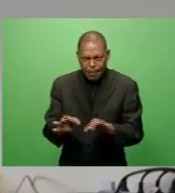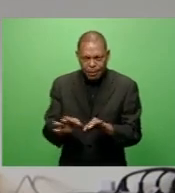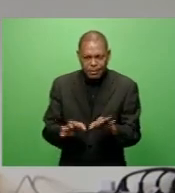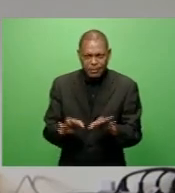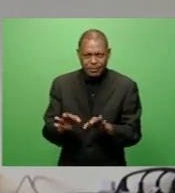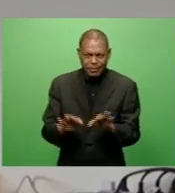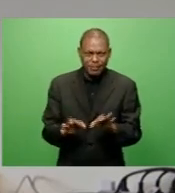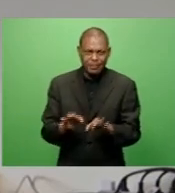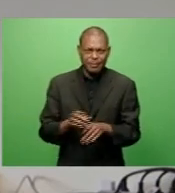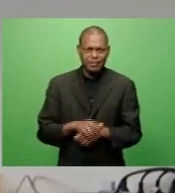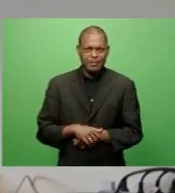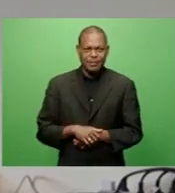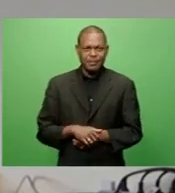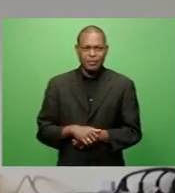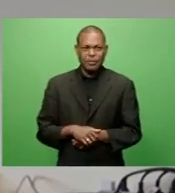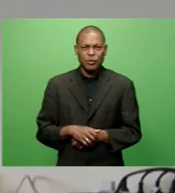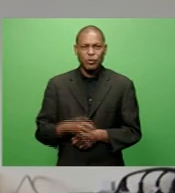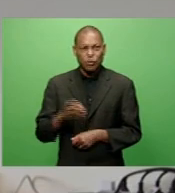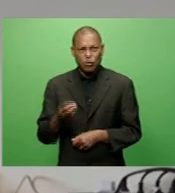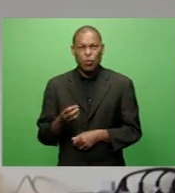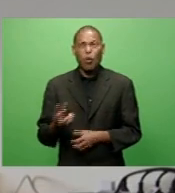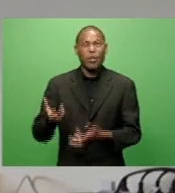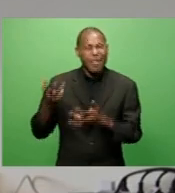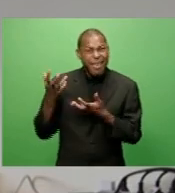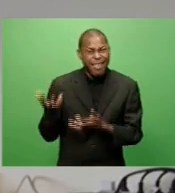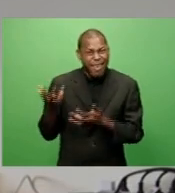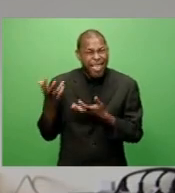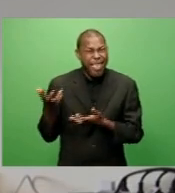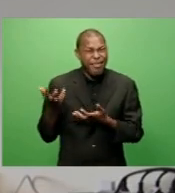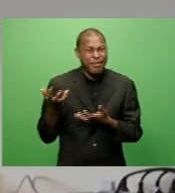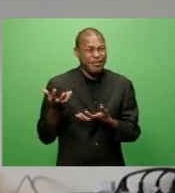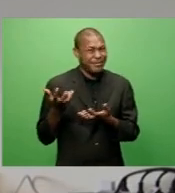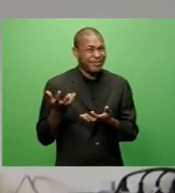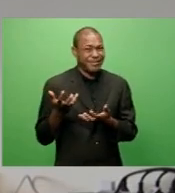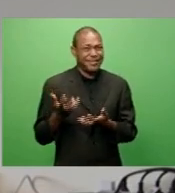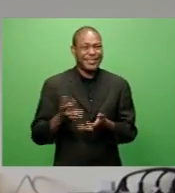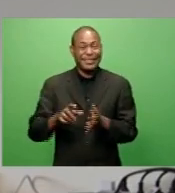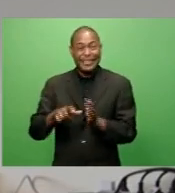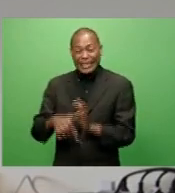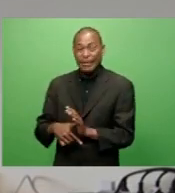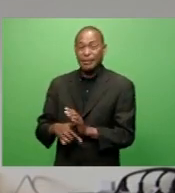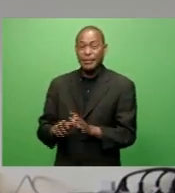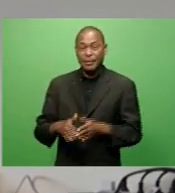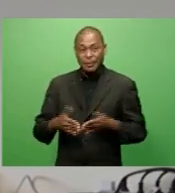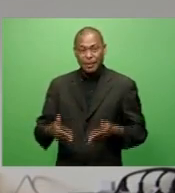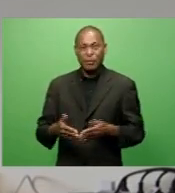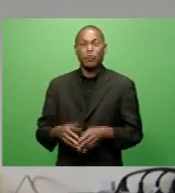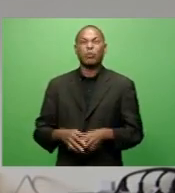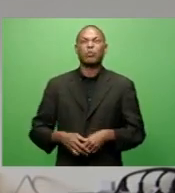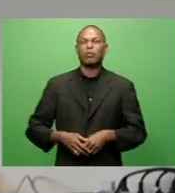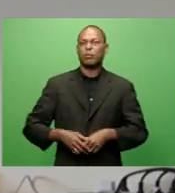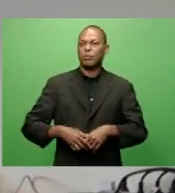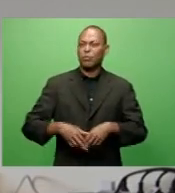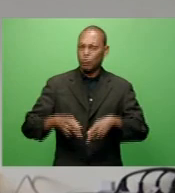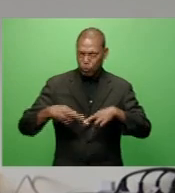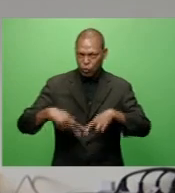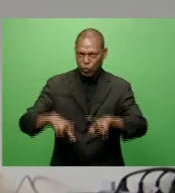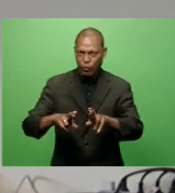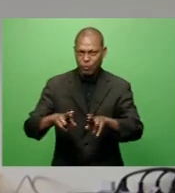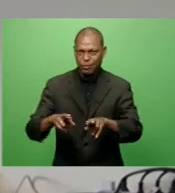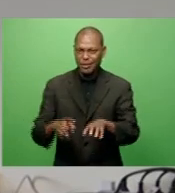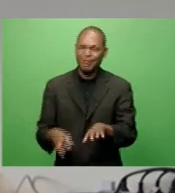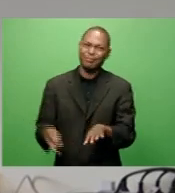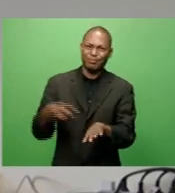the heavy load on that heavy load to trucks on that rear-line